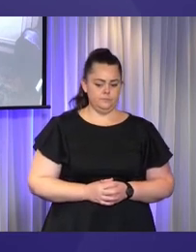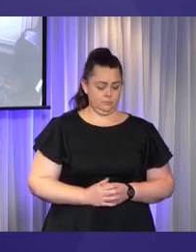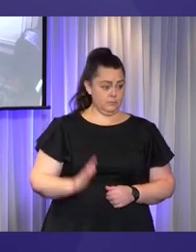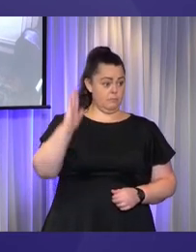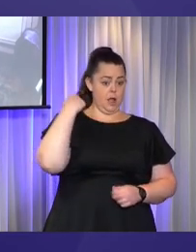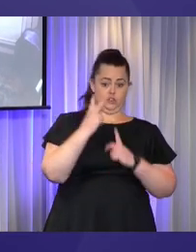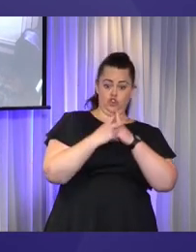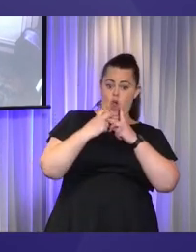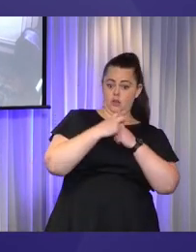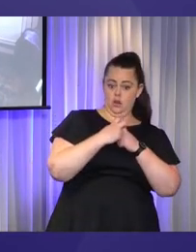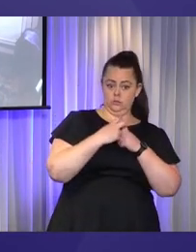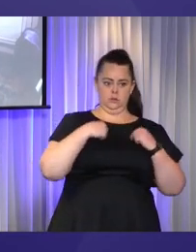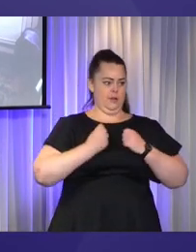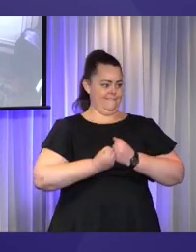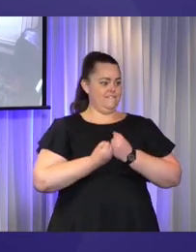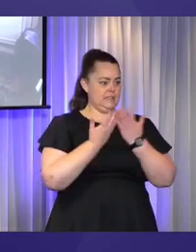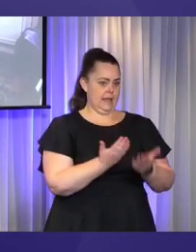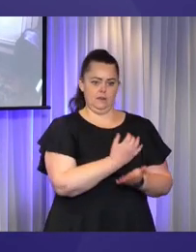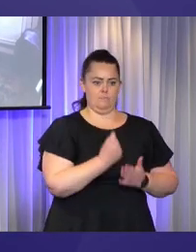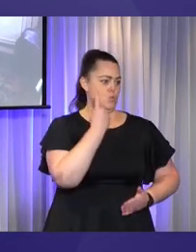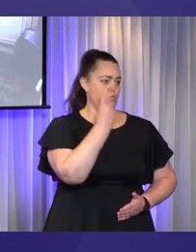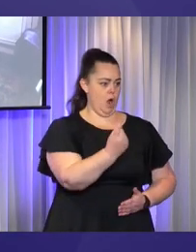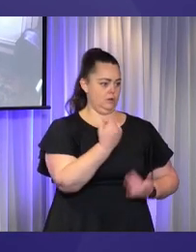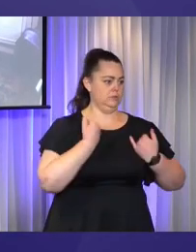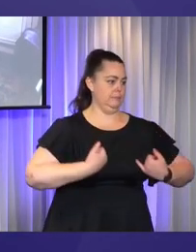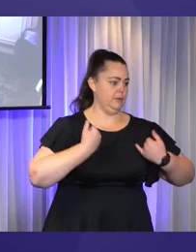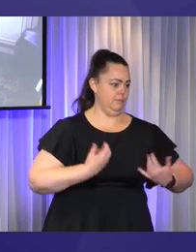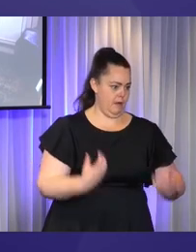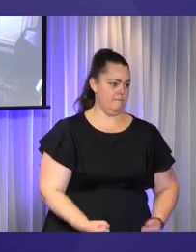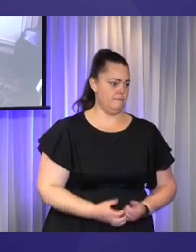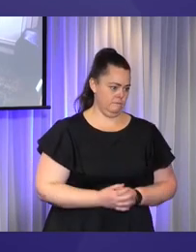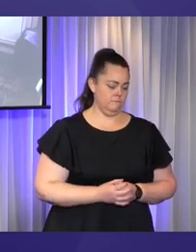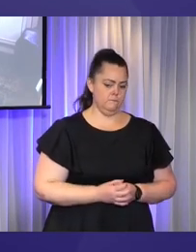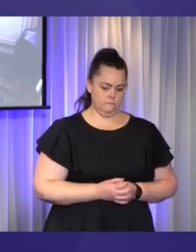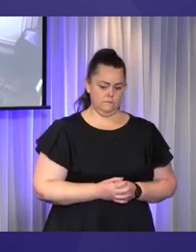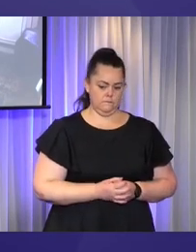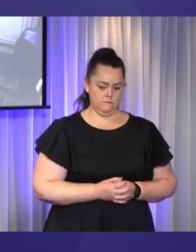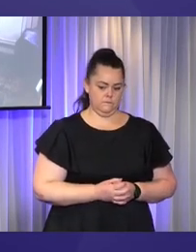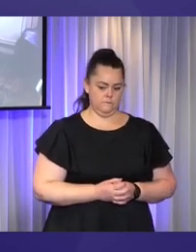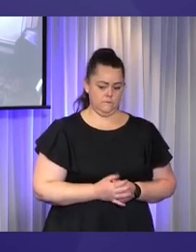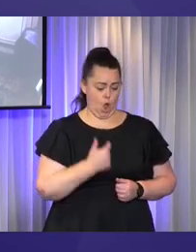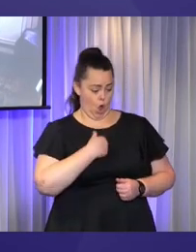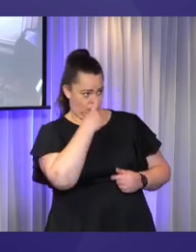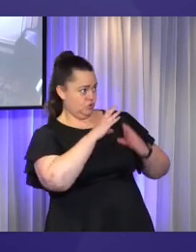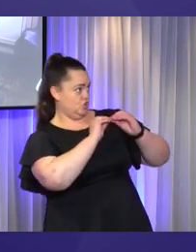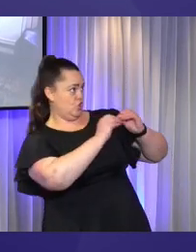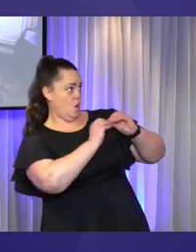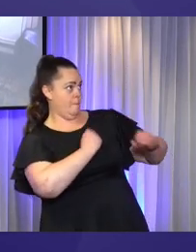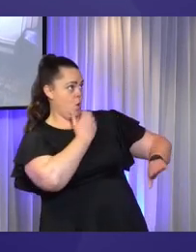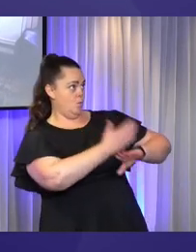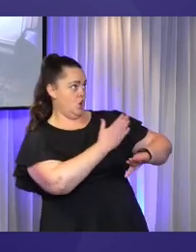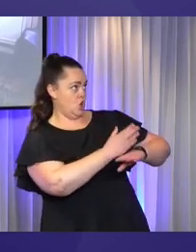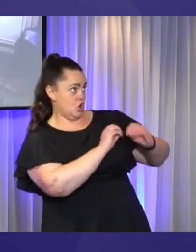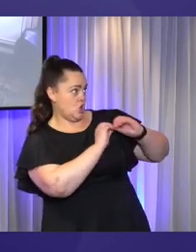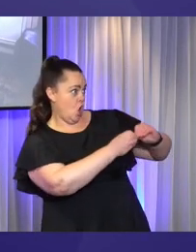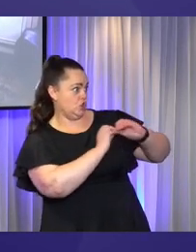symptoms. I was a professor and I was able to negotiate in my workplace to sleep in my